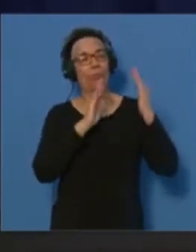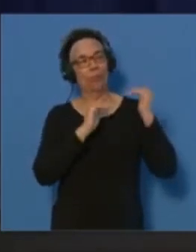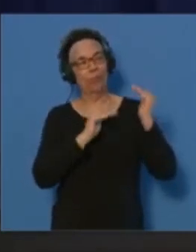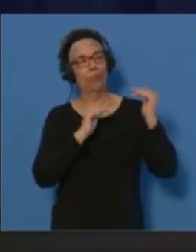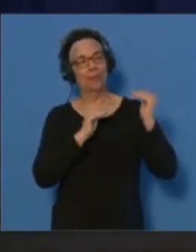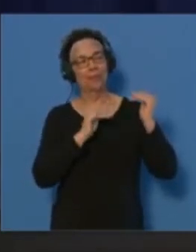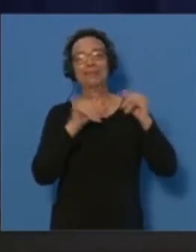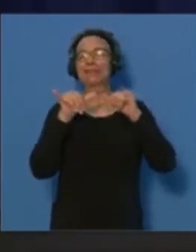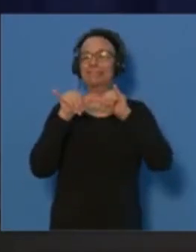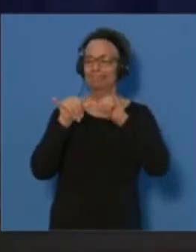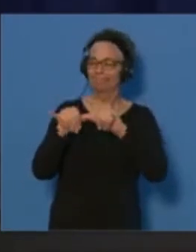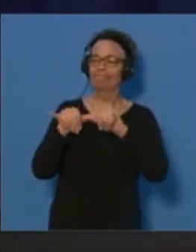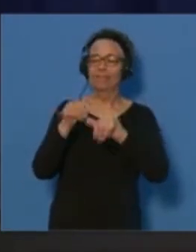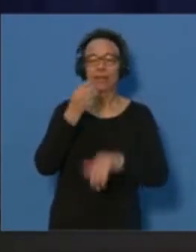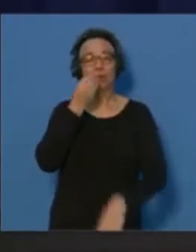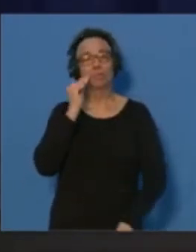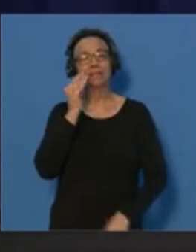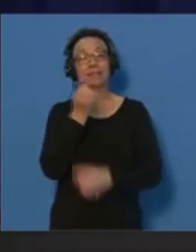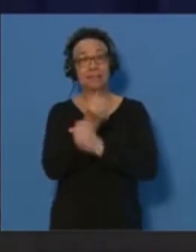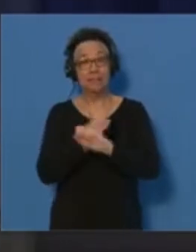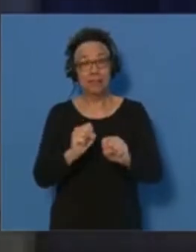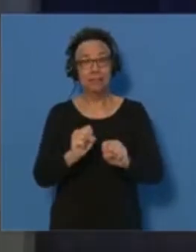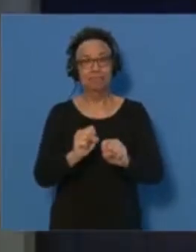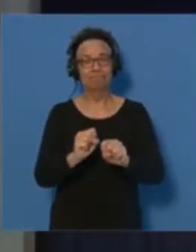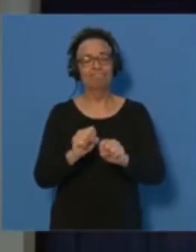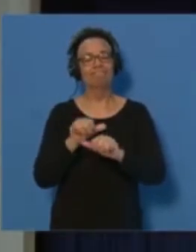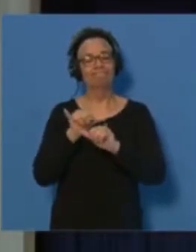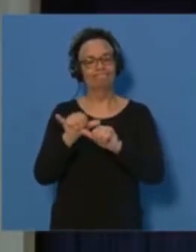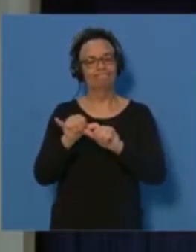Stay at home and stay safe. Thank you, Premier.